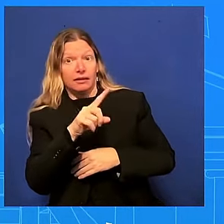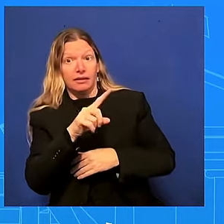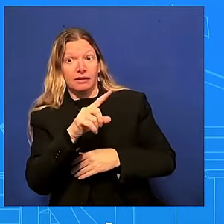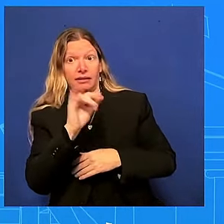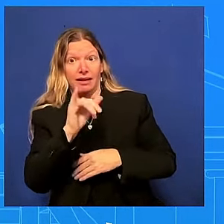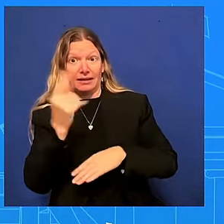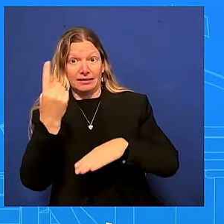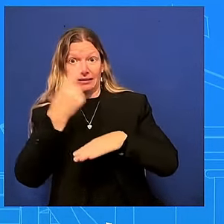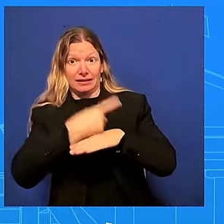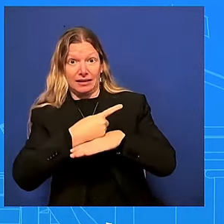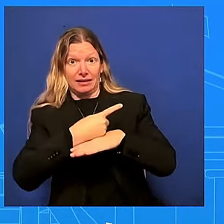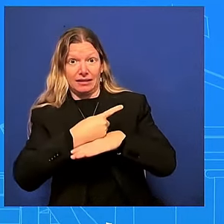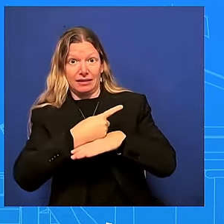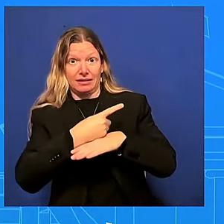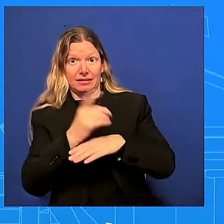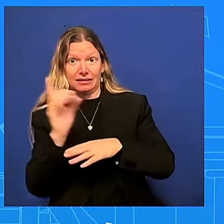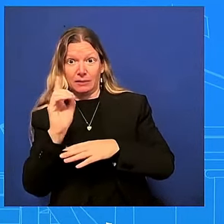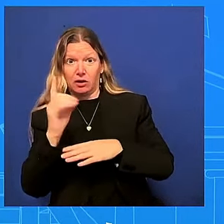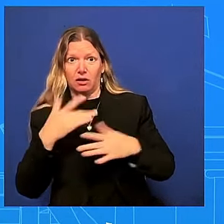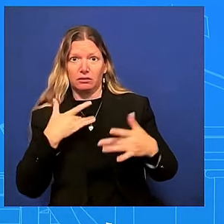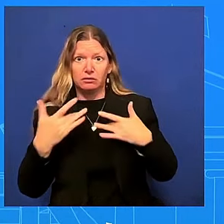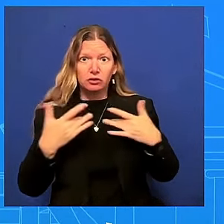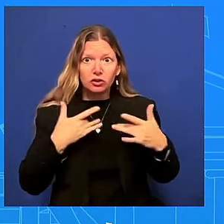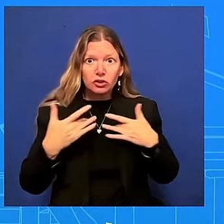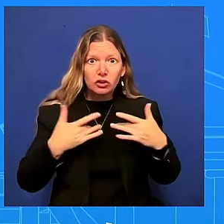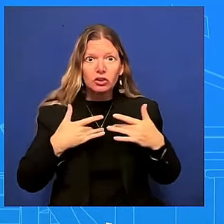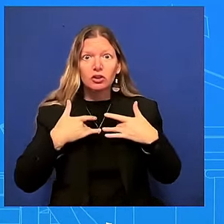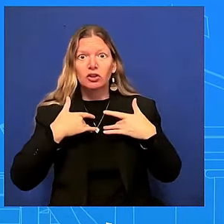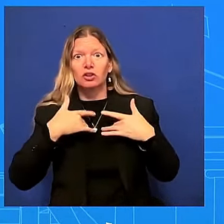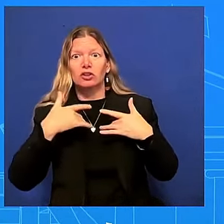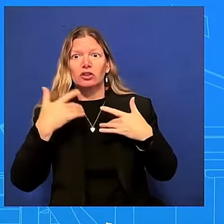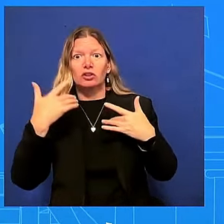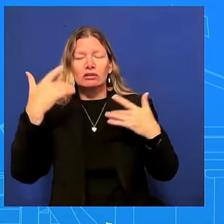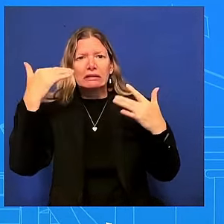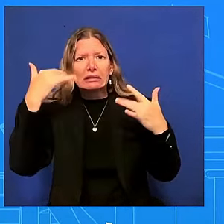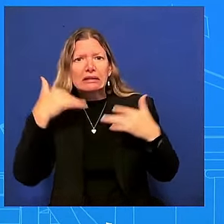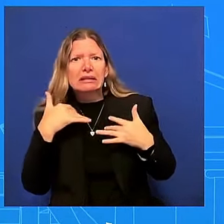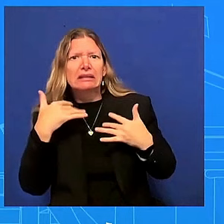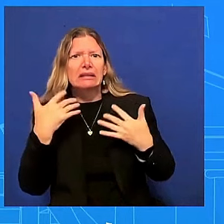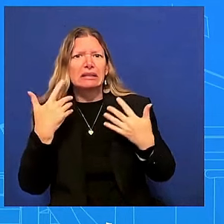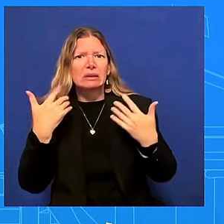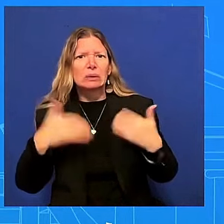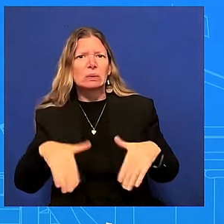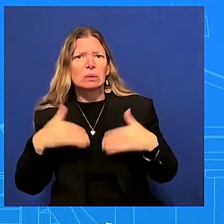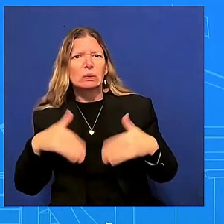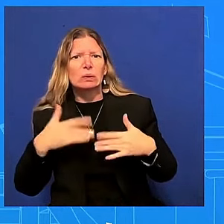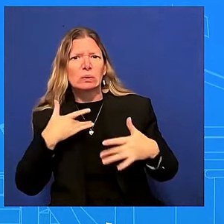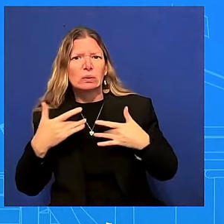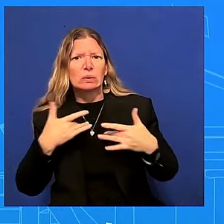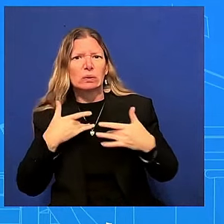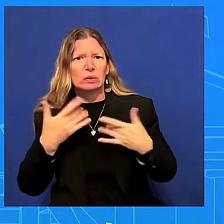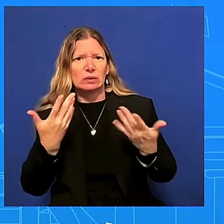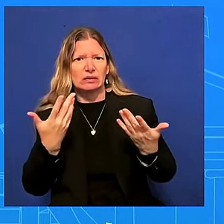disaster why didn't the president immediately personally reached out to leaders on capitol hill like leader jeffries and leader schumer